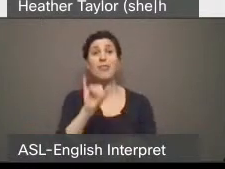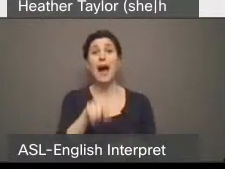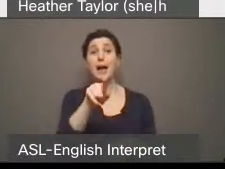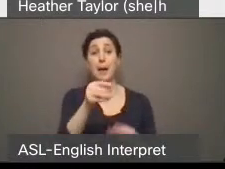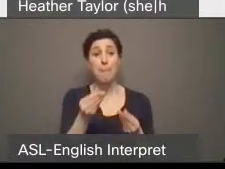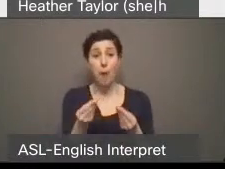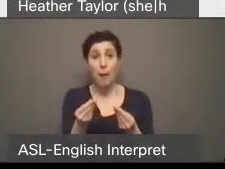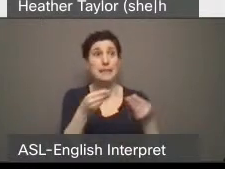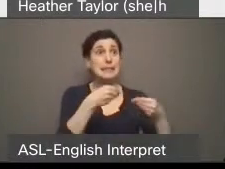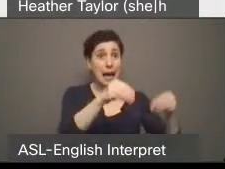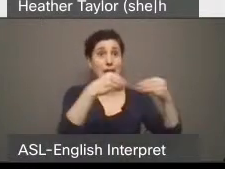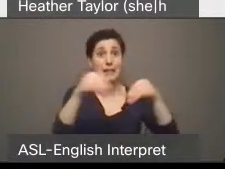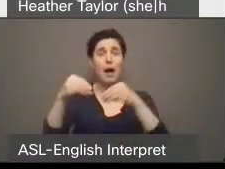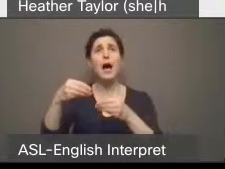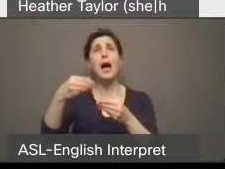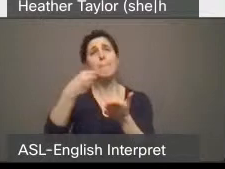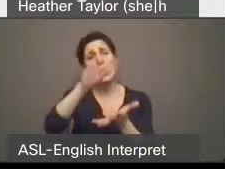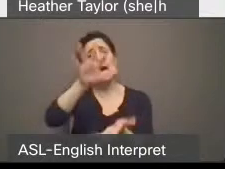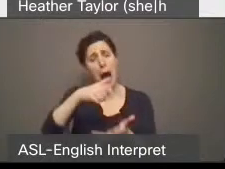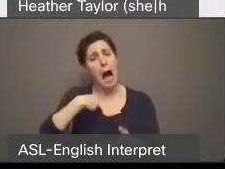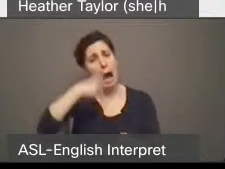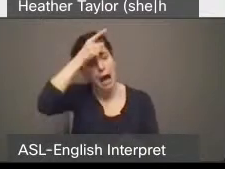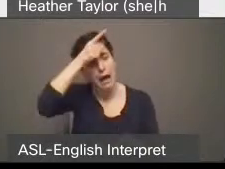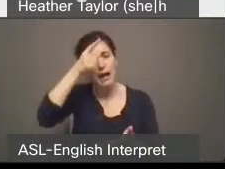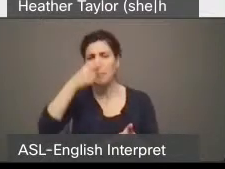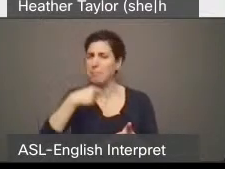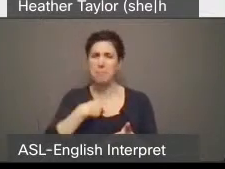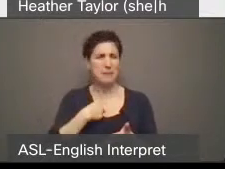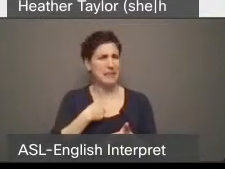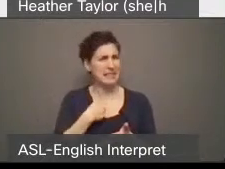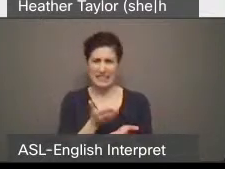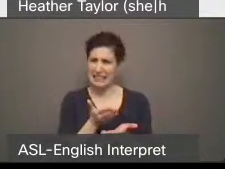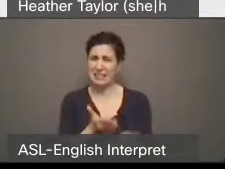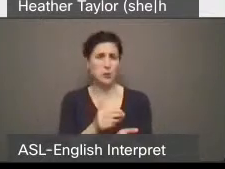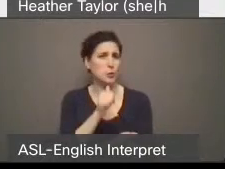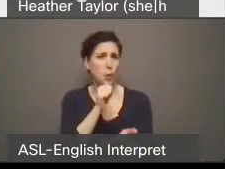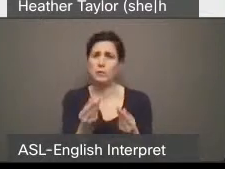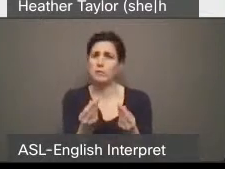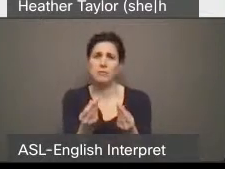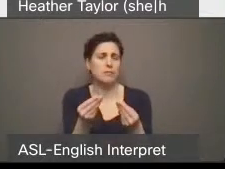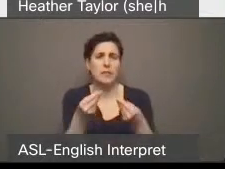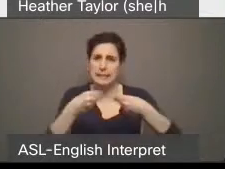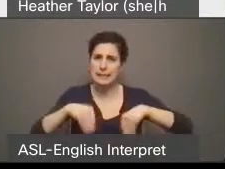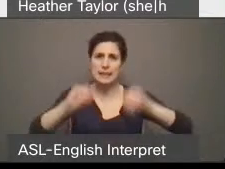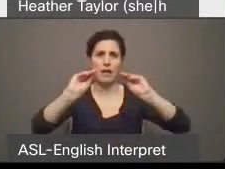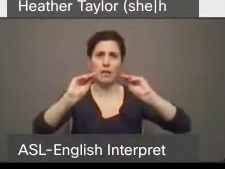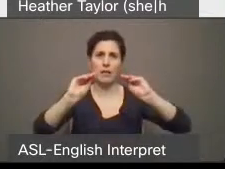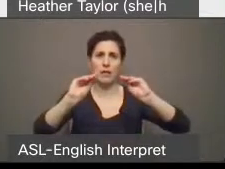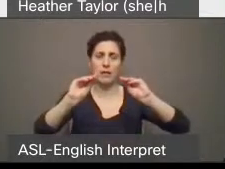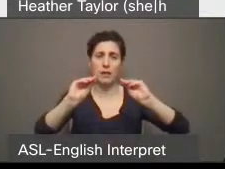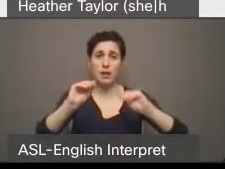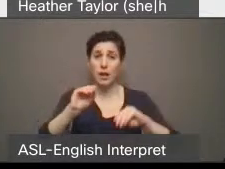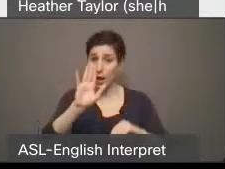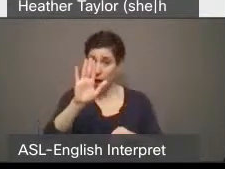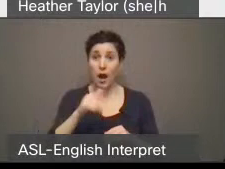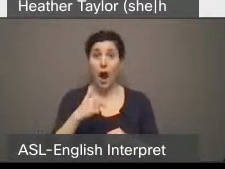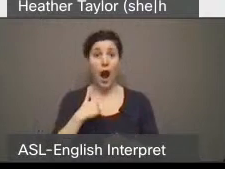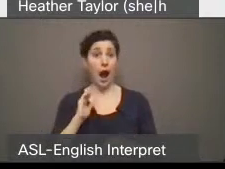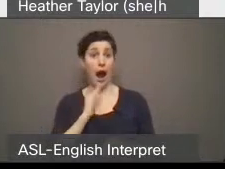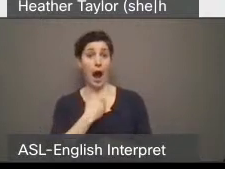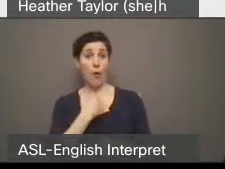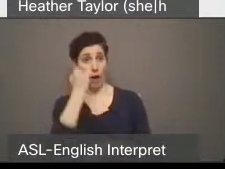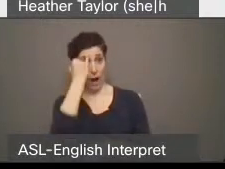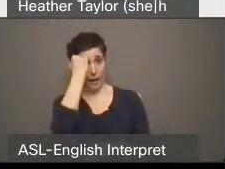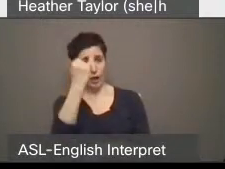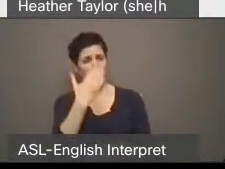and I understand why they're needed. The nice thing of what we're proposing is we don't have to be at the corner of Avenue and St. Clair. We don't